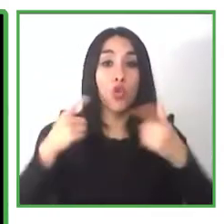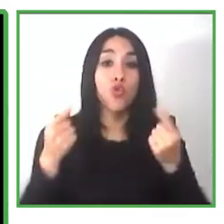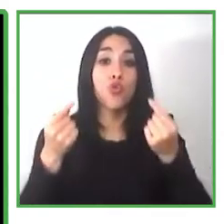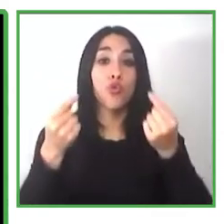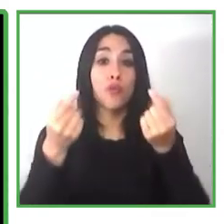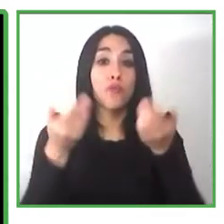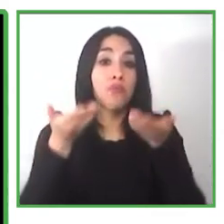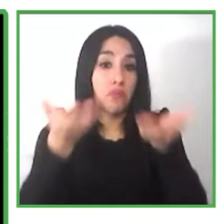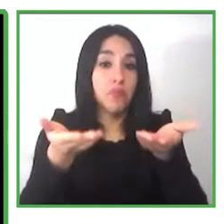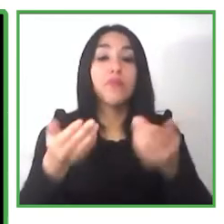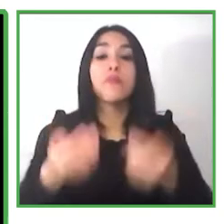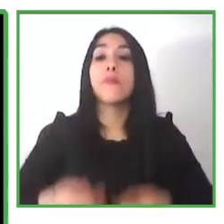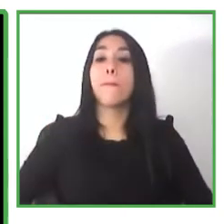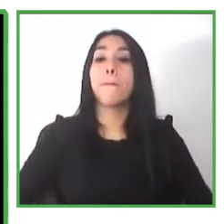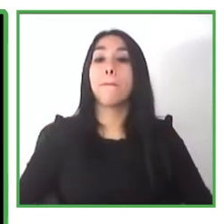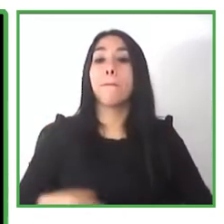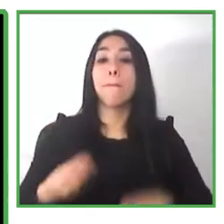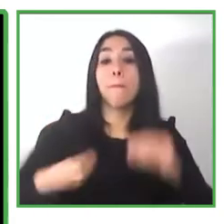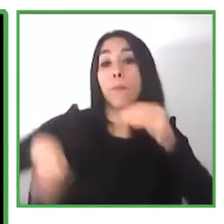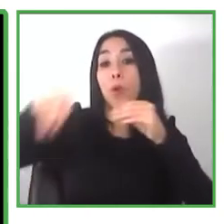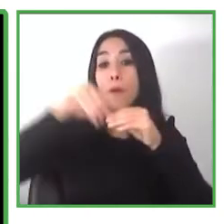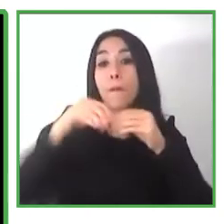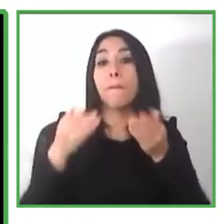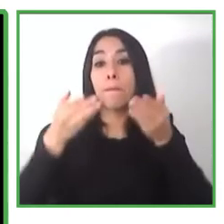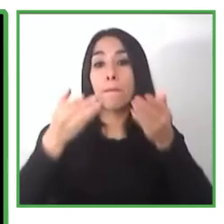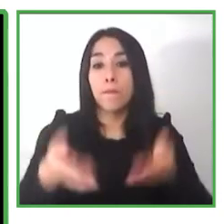employment next slide please